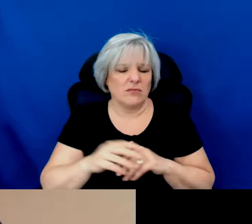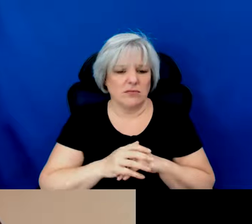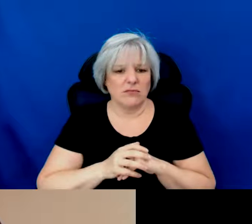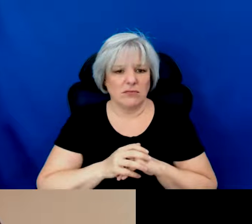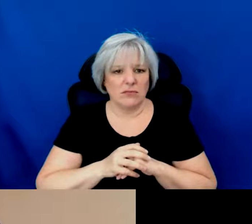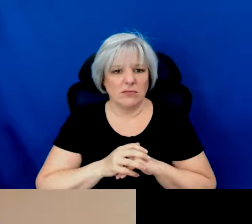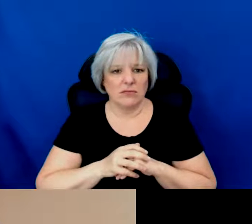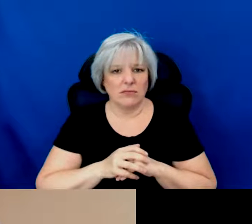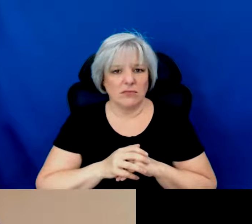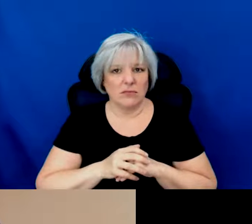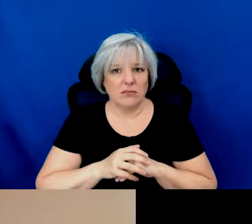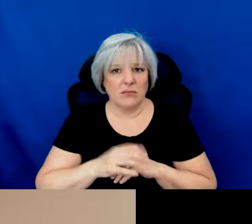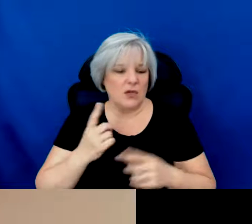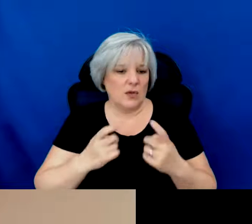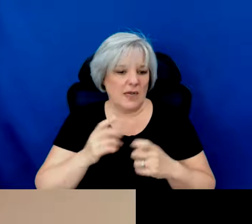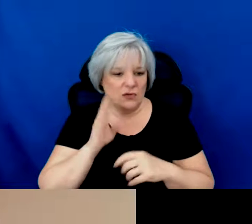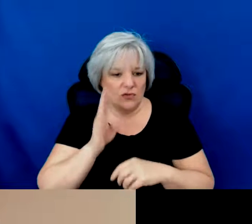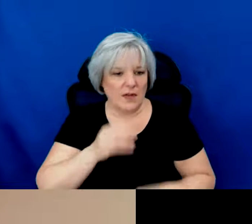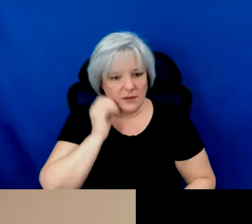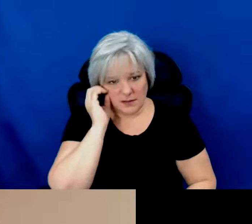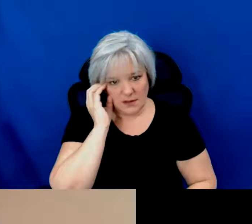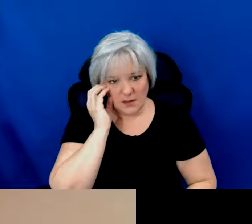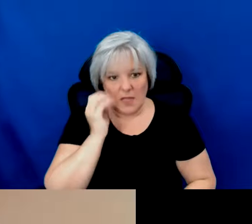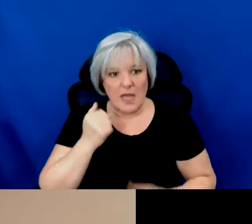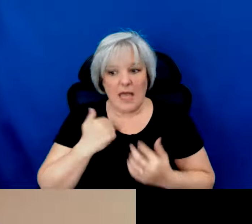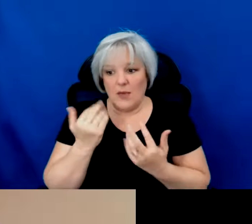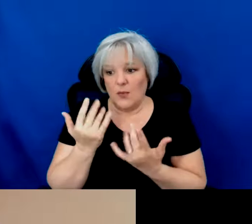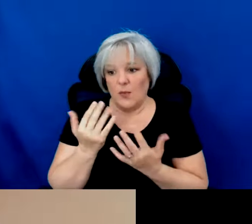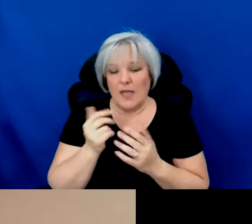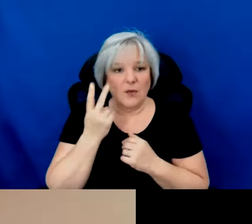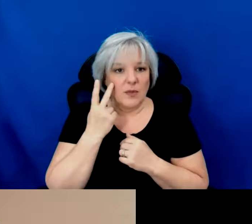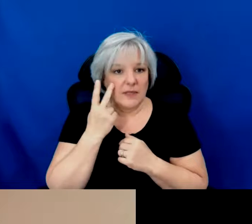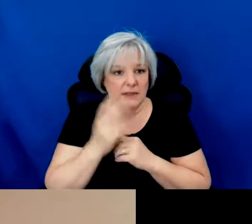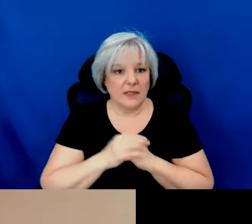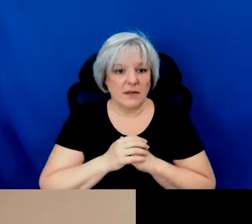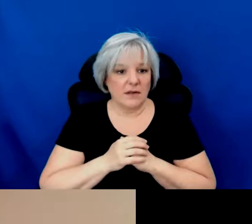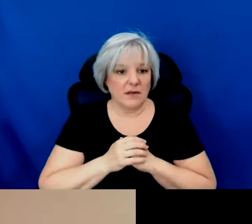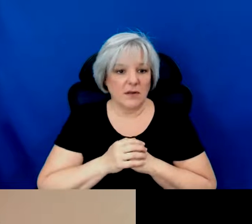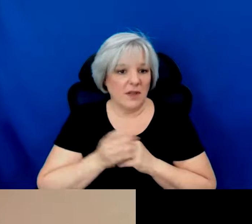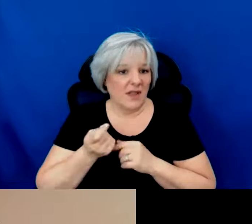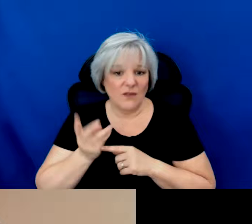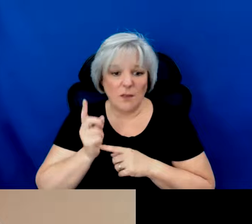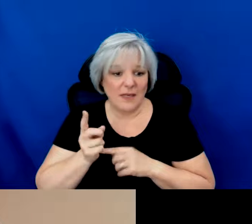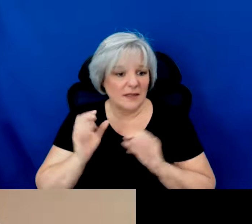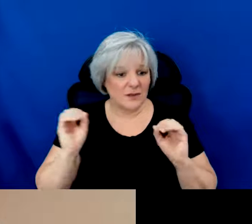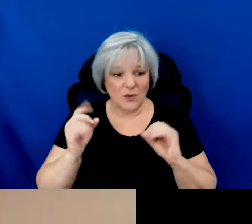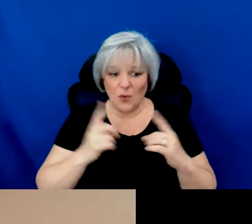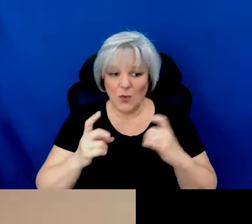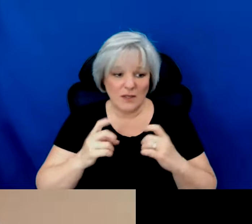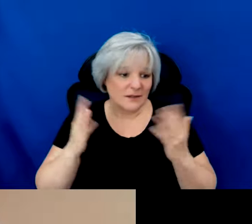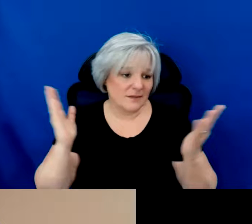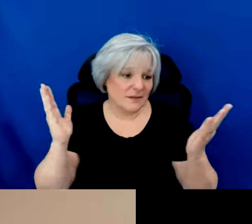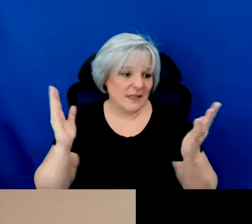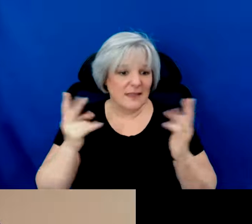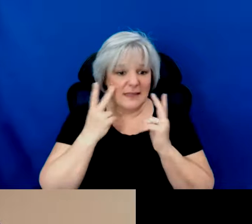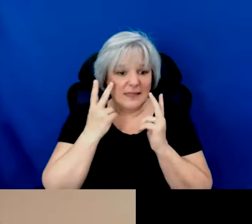to ask it directly. So, I'll hang out here, uh, for a few more minutes, uh, and see if any